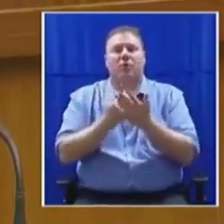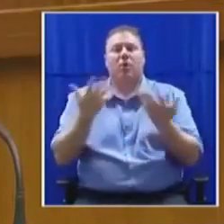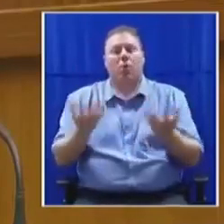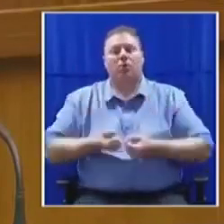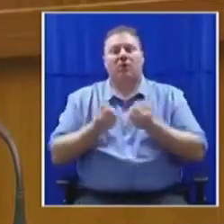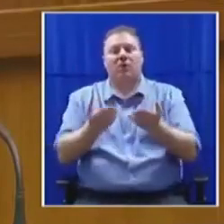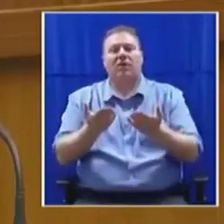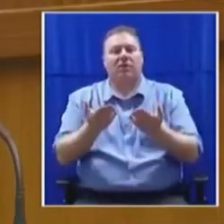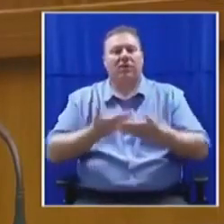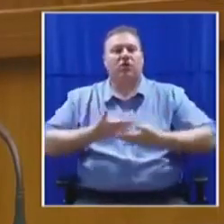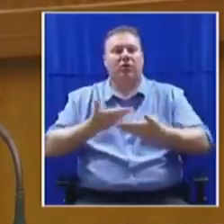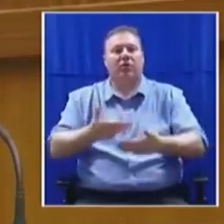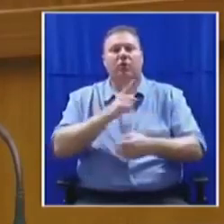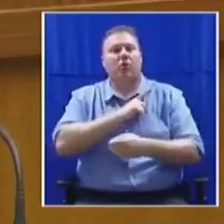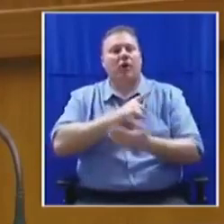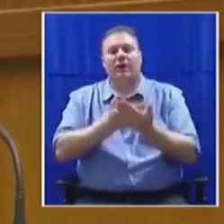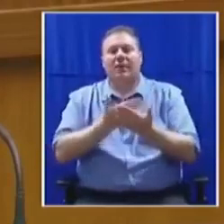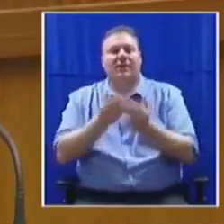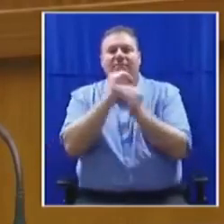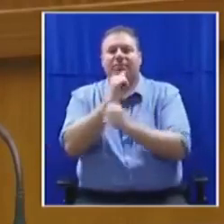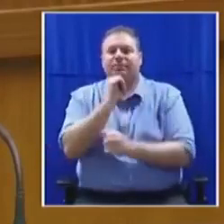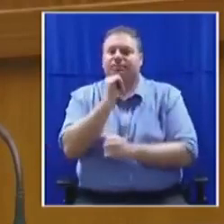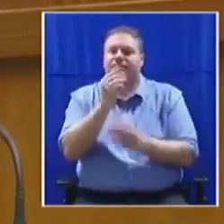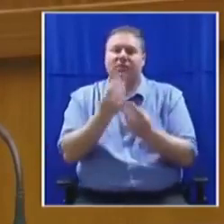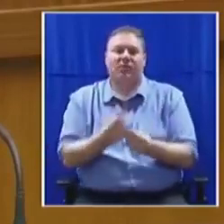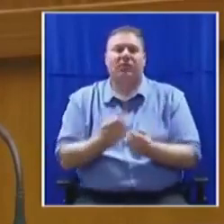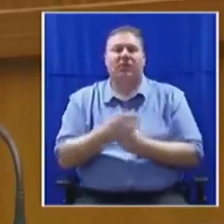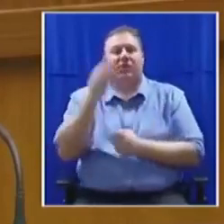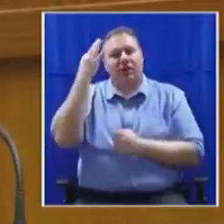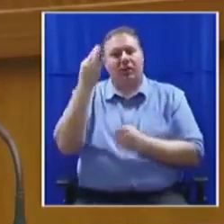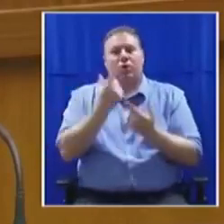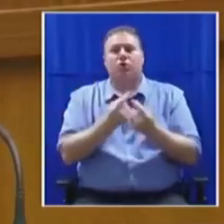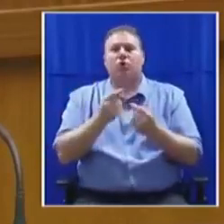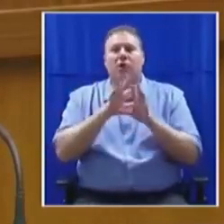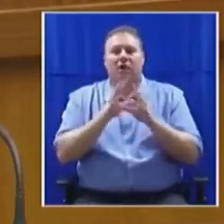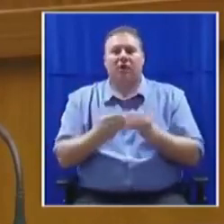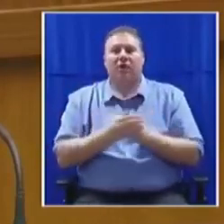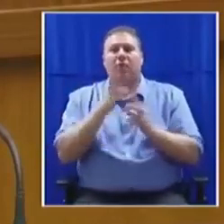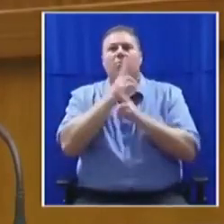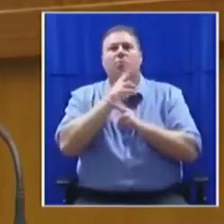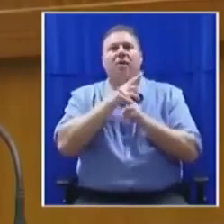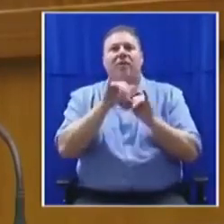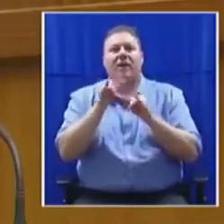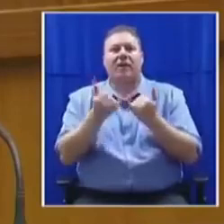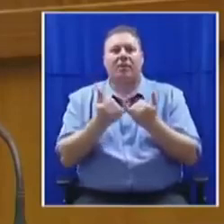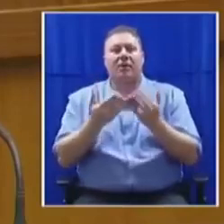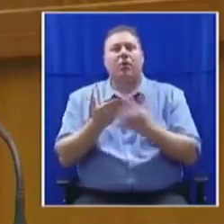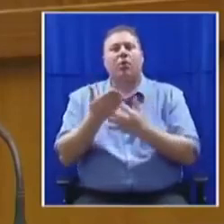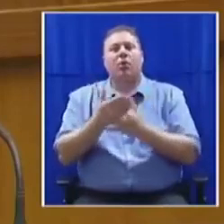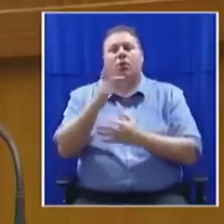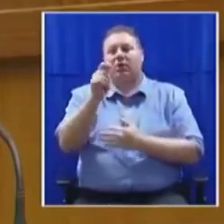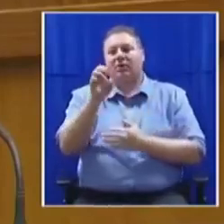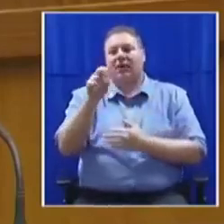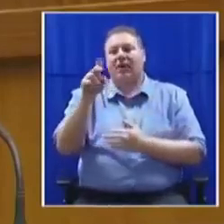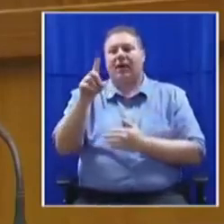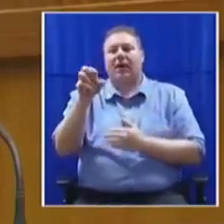because it has no capacity. Everything the state does is done through private companies appointed through tenders. Today,